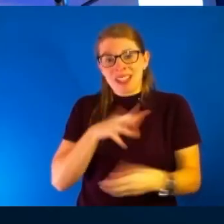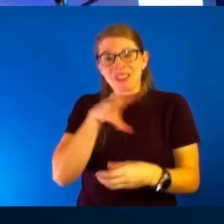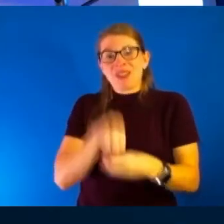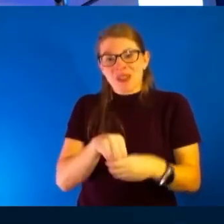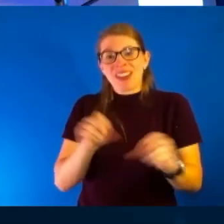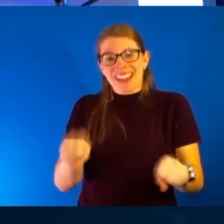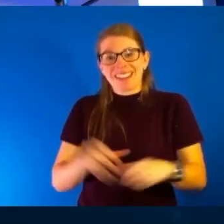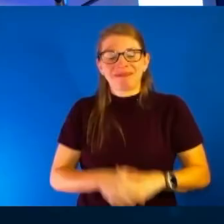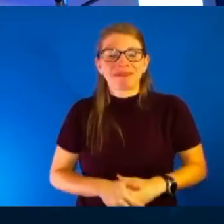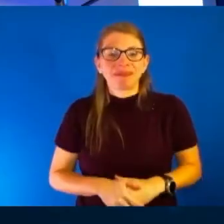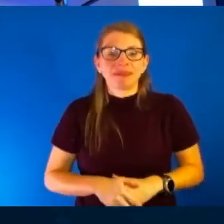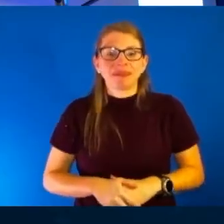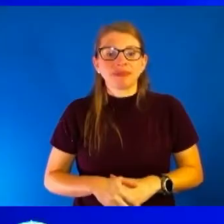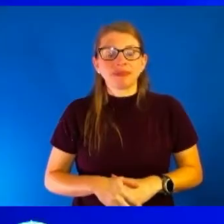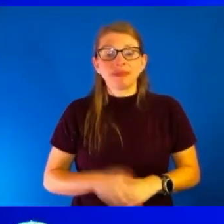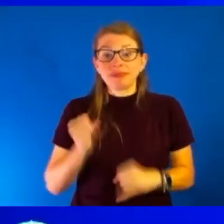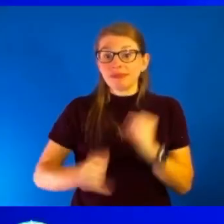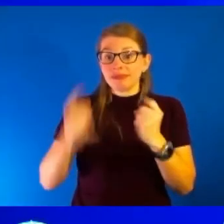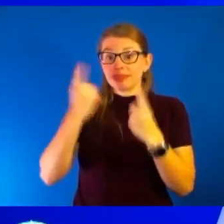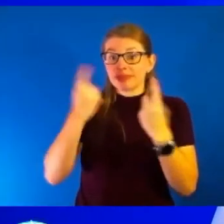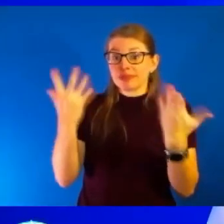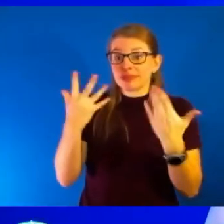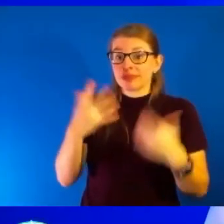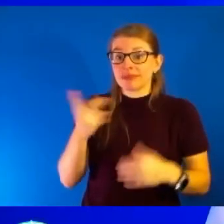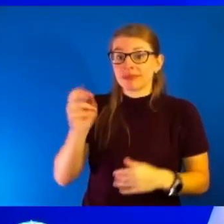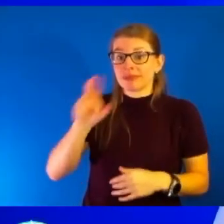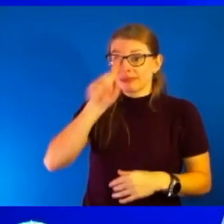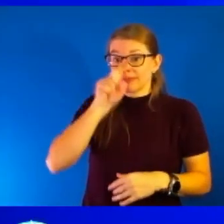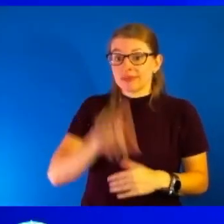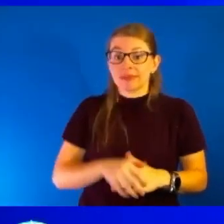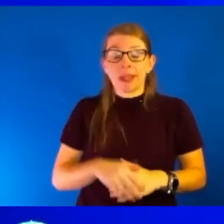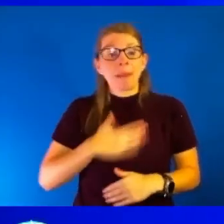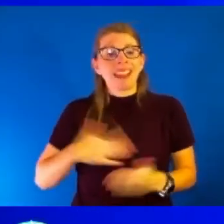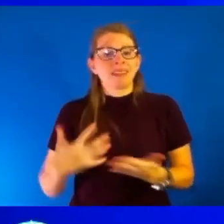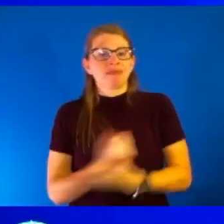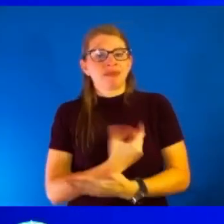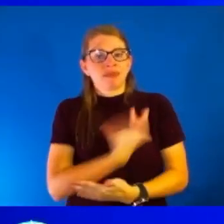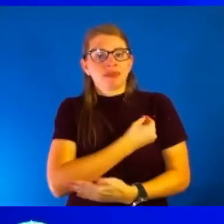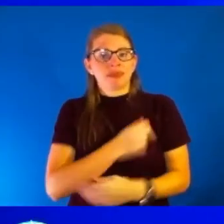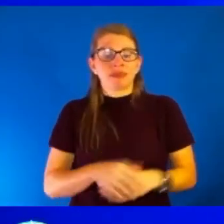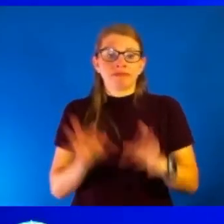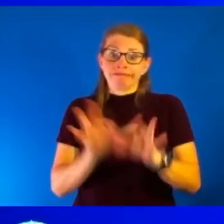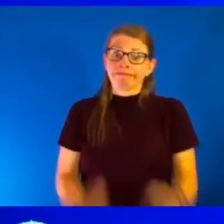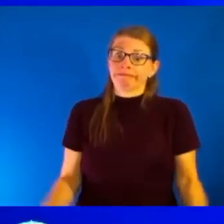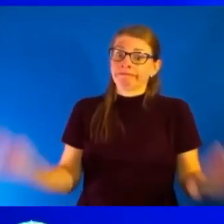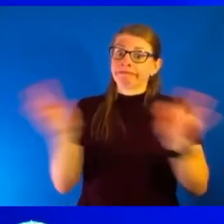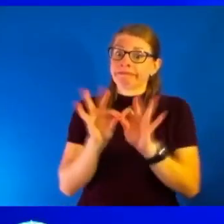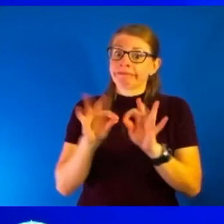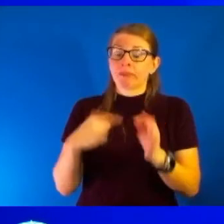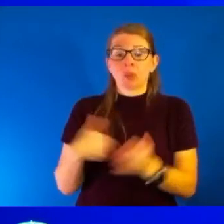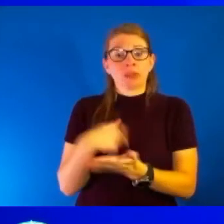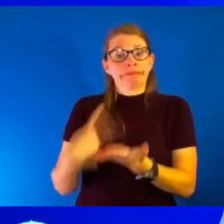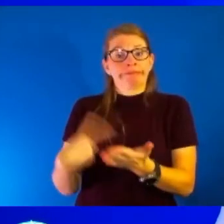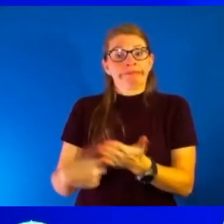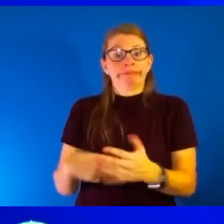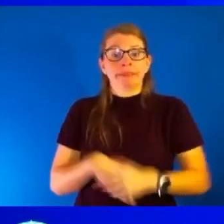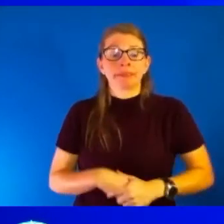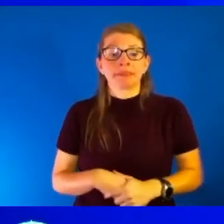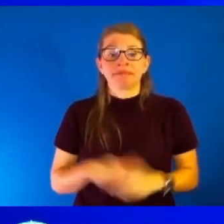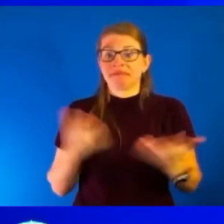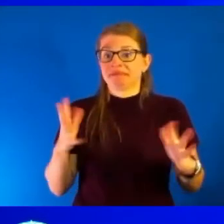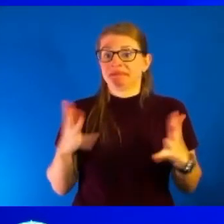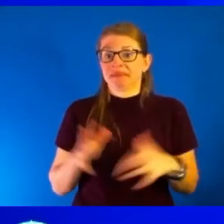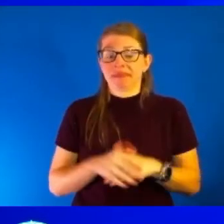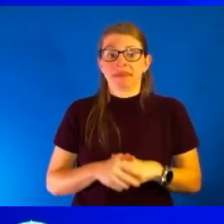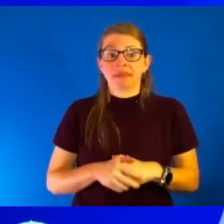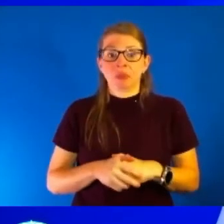Final thoughts, Hawk. Yeah, I would say, you know, please go get vaccinated. It is so vitally important as we talked about. It will help spare lives, spare